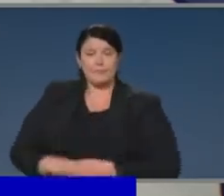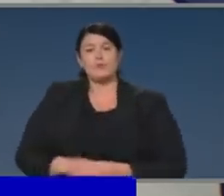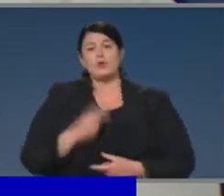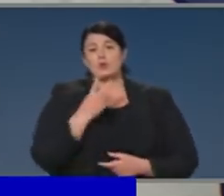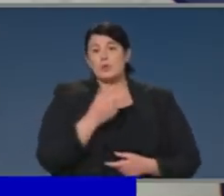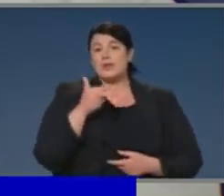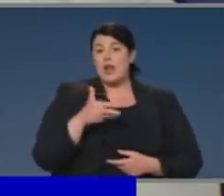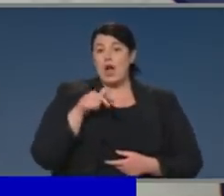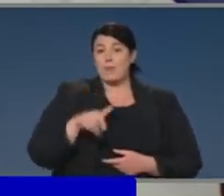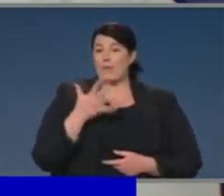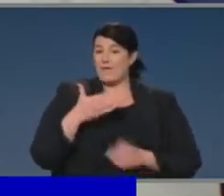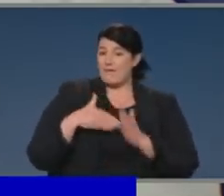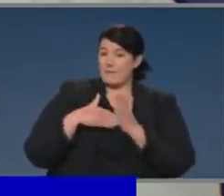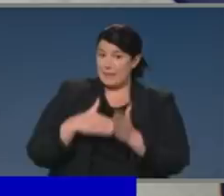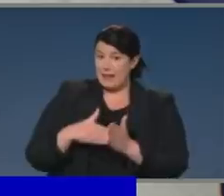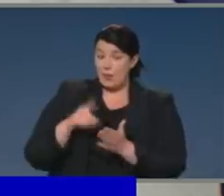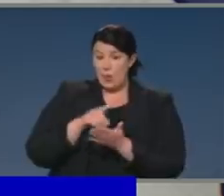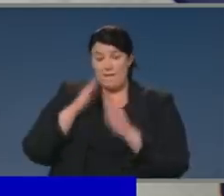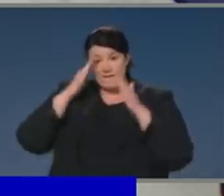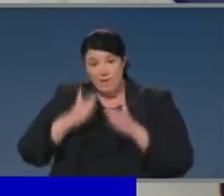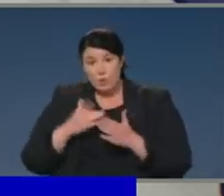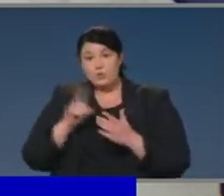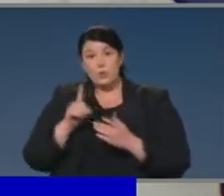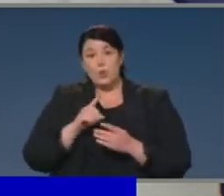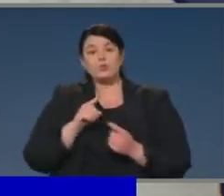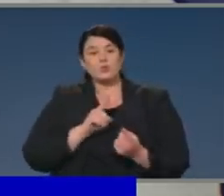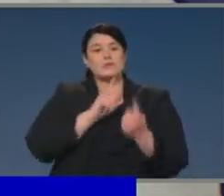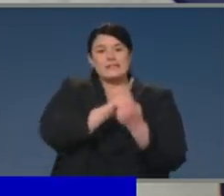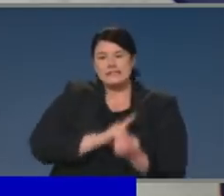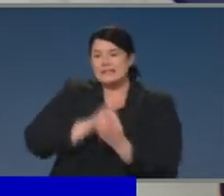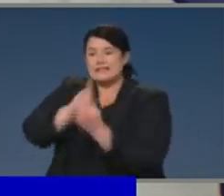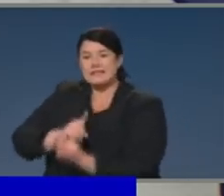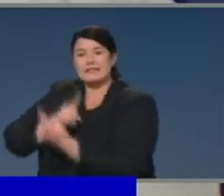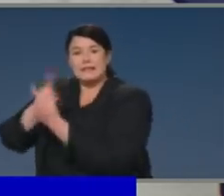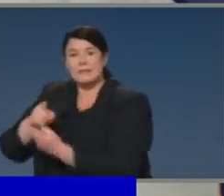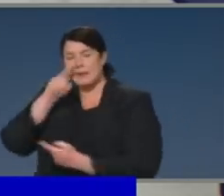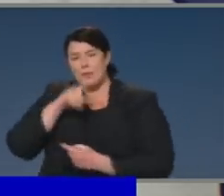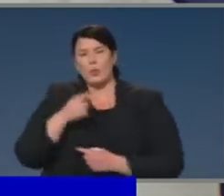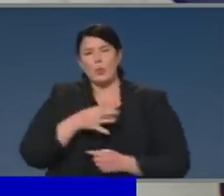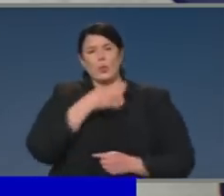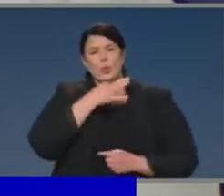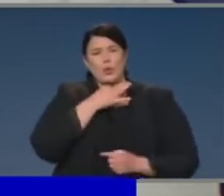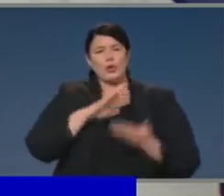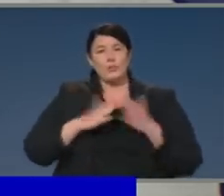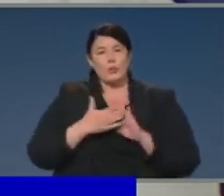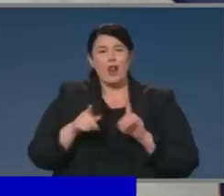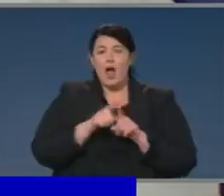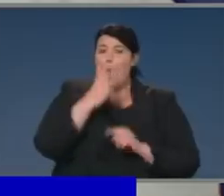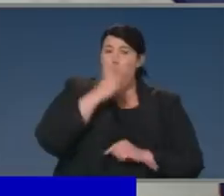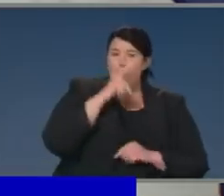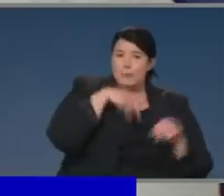for investment in outreach to vulnerable communities, in particular, the elderly, people